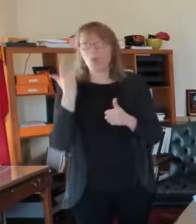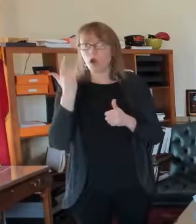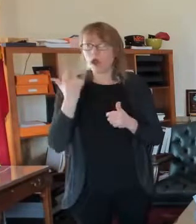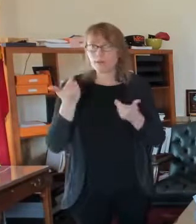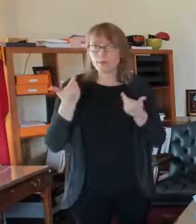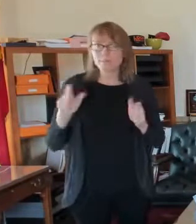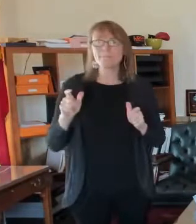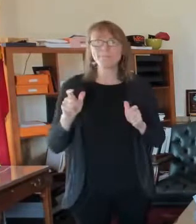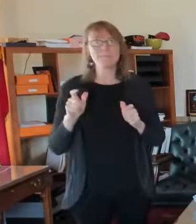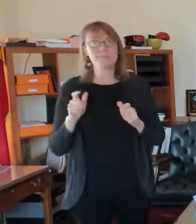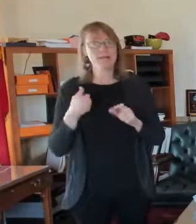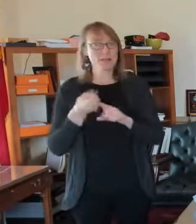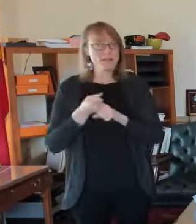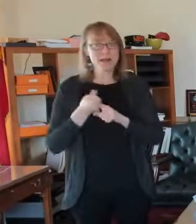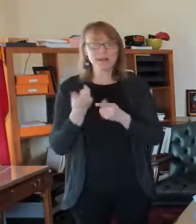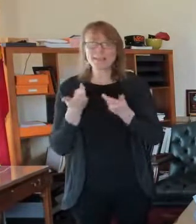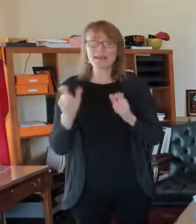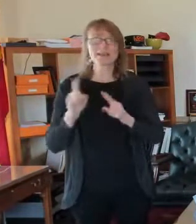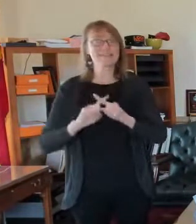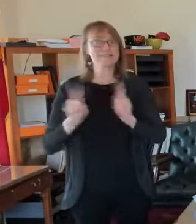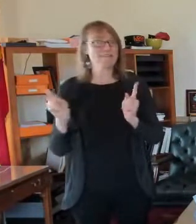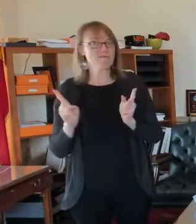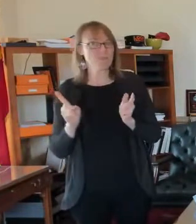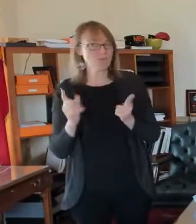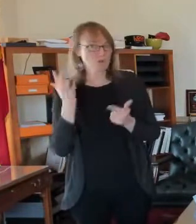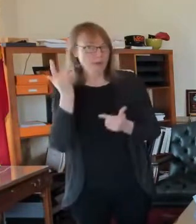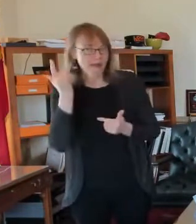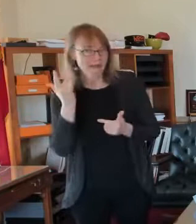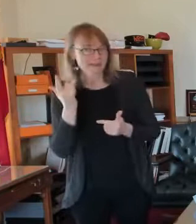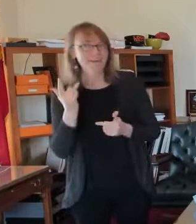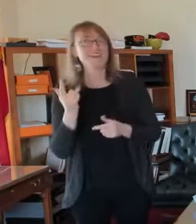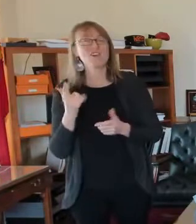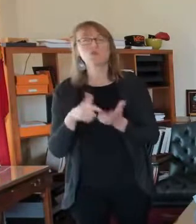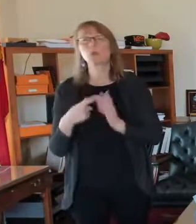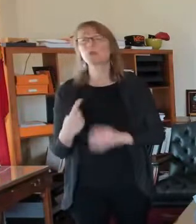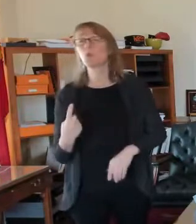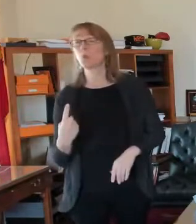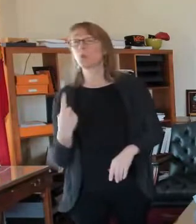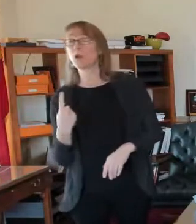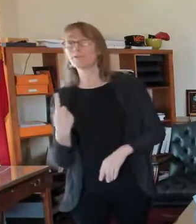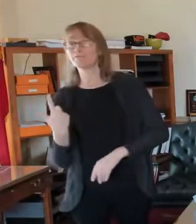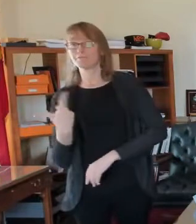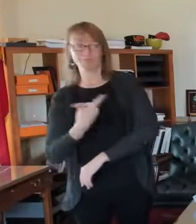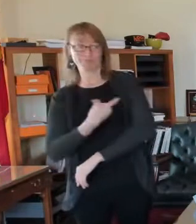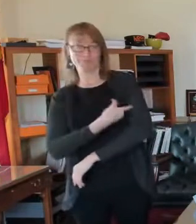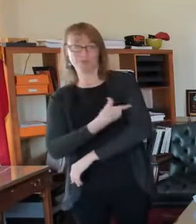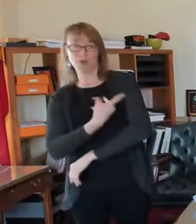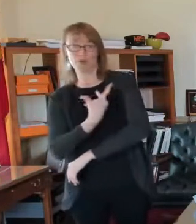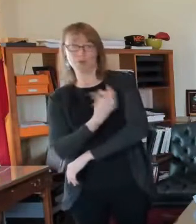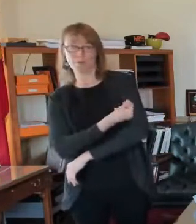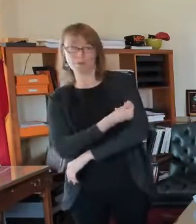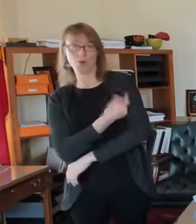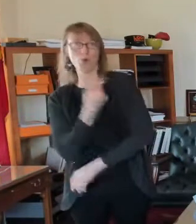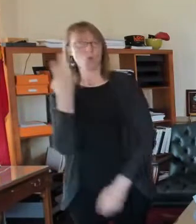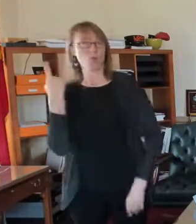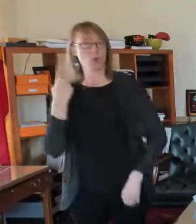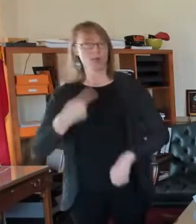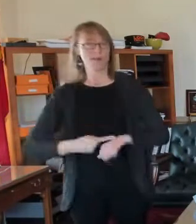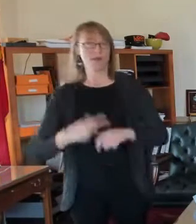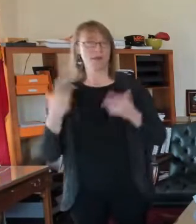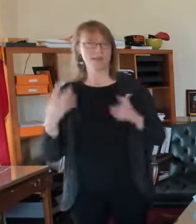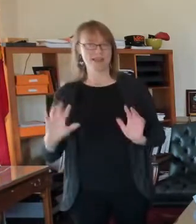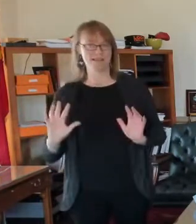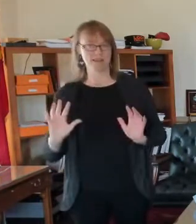you know that the Pfizer vaccine and the Moderna vaccine, which is what we're vaccinating now both require two shots and Pfizer